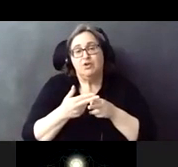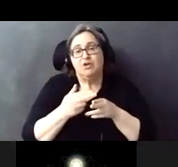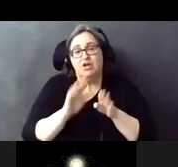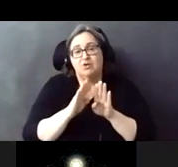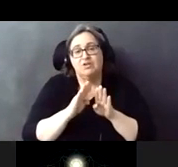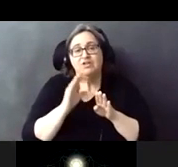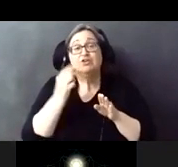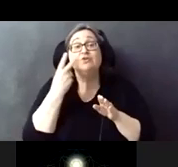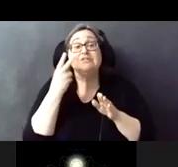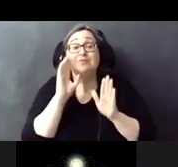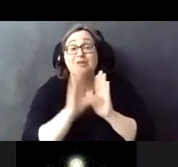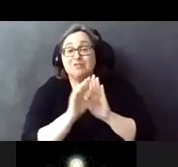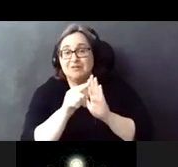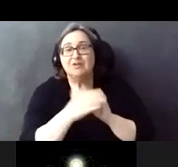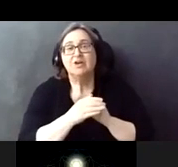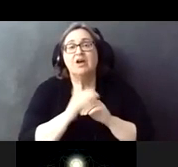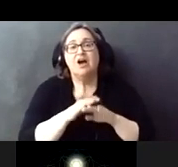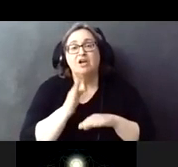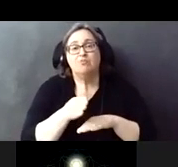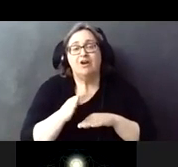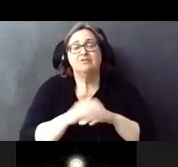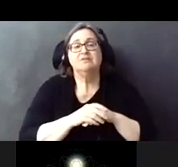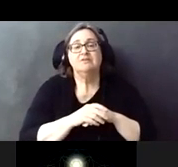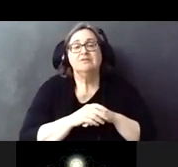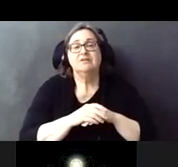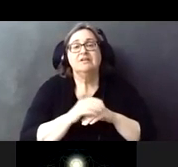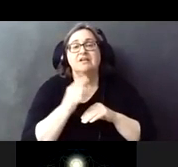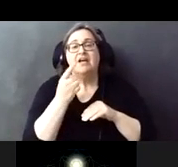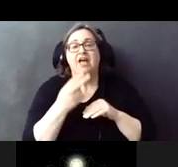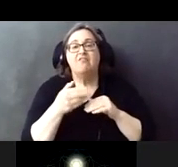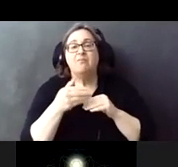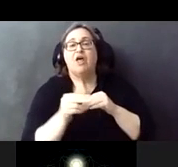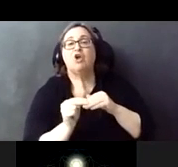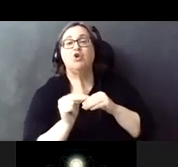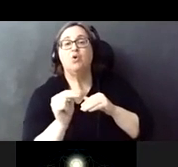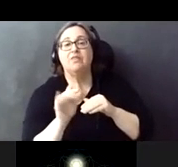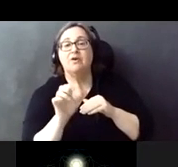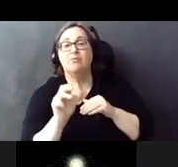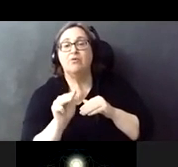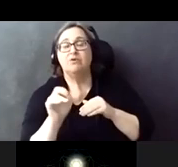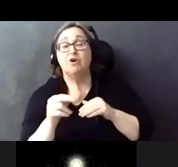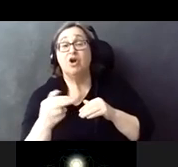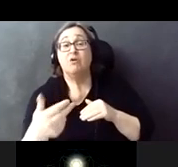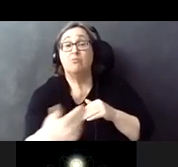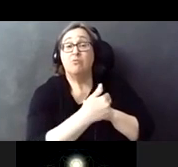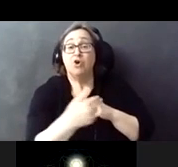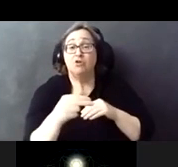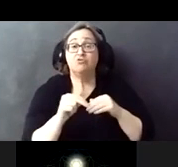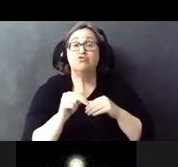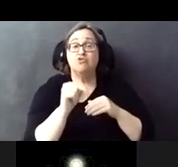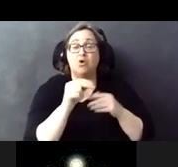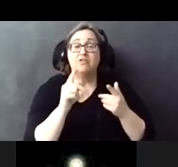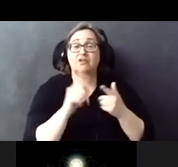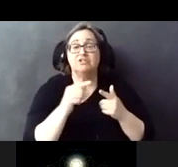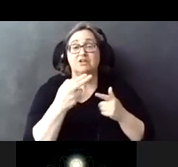which is pictured here on broadway a half block north of brinmar northbound passengers needing trains toward